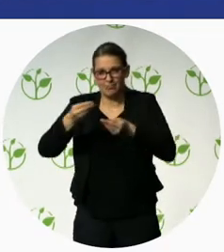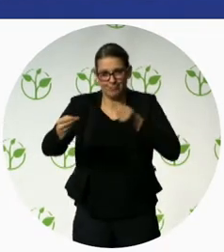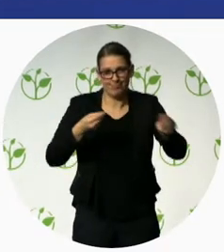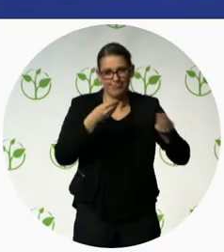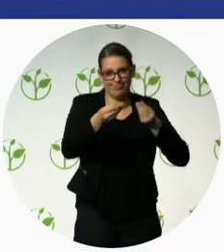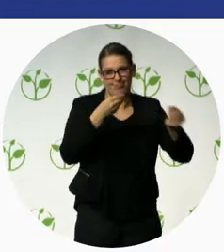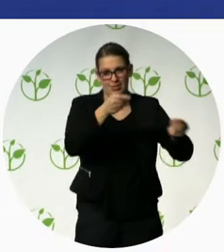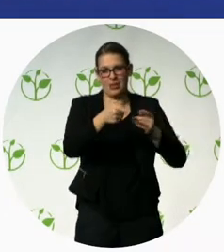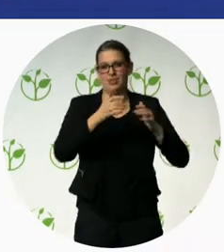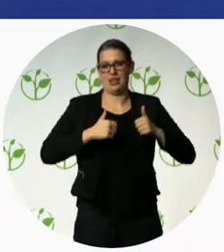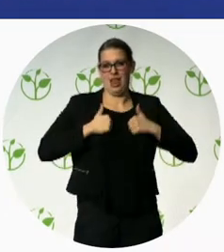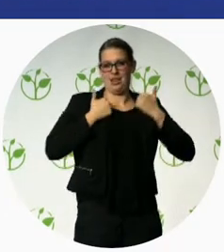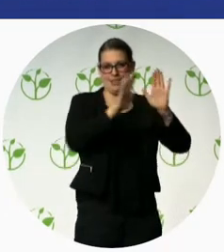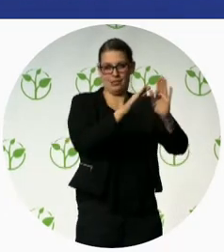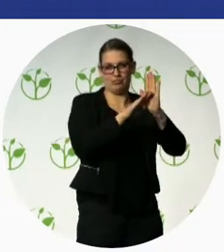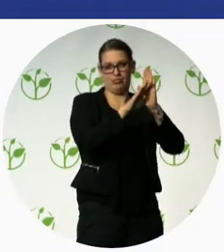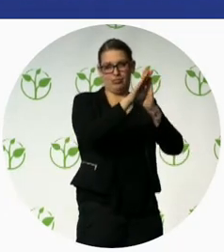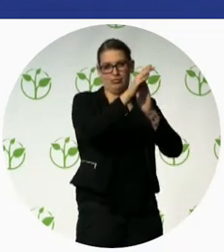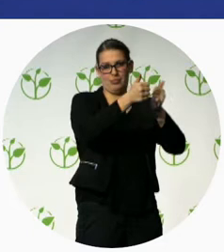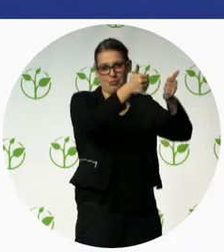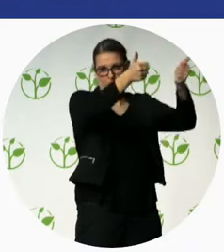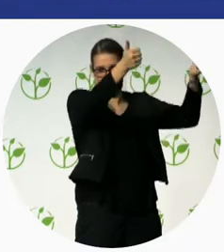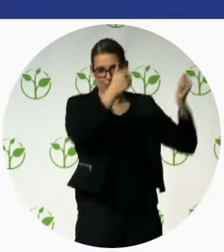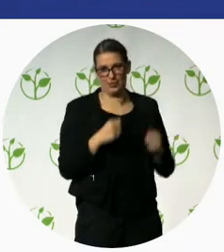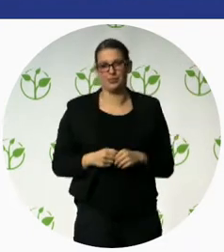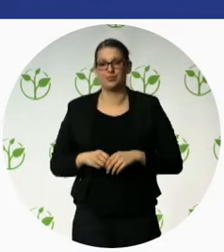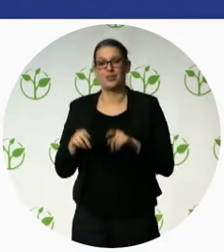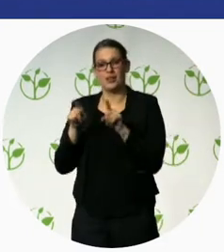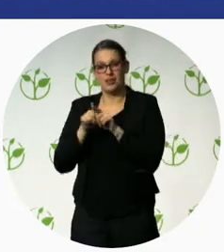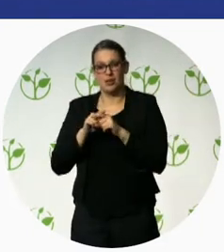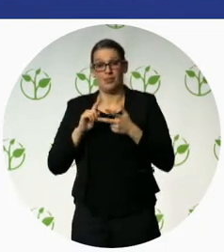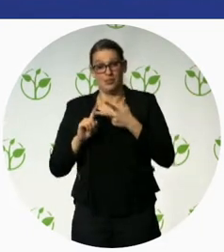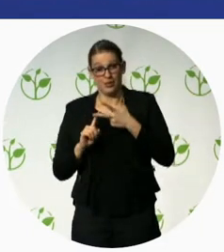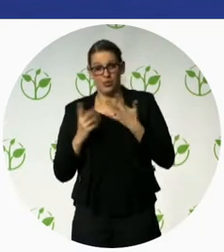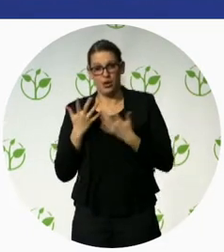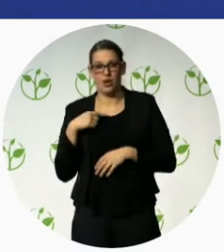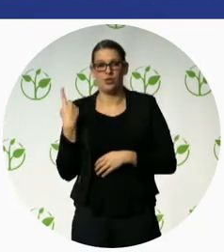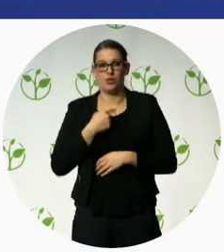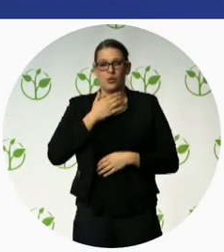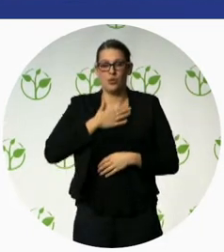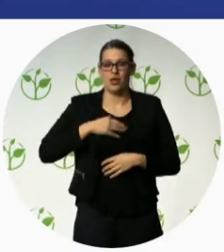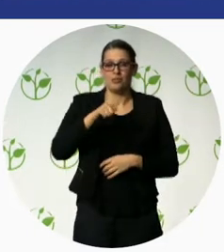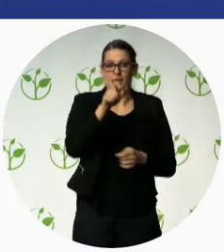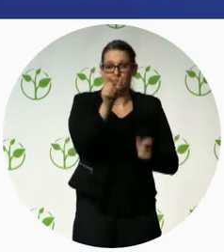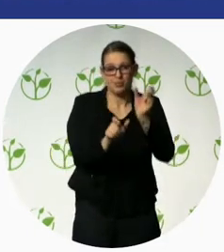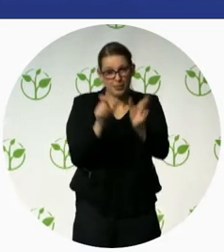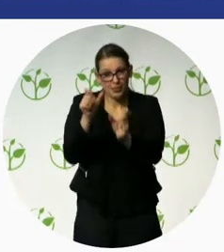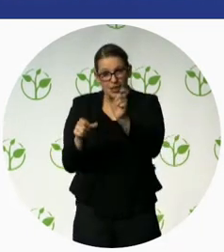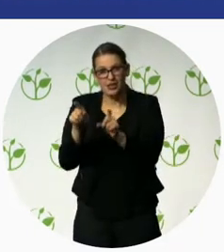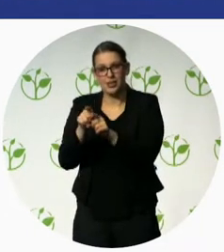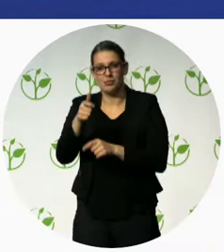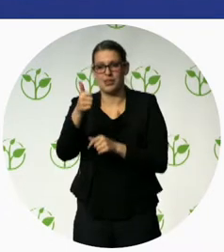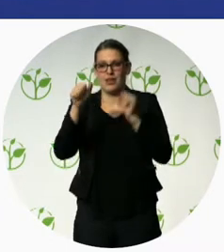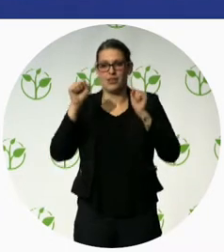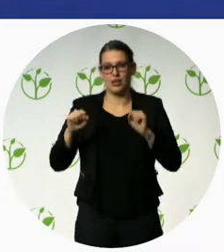and we want to translate physical mobility into social and economic empowerment these are some of our difficult